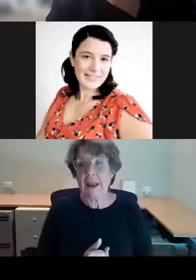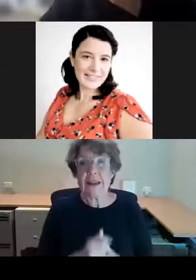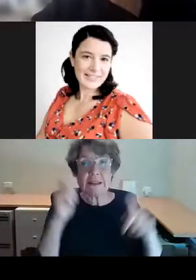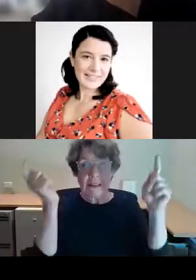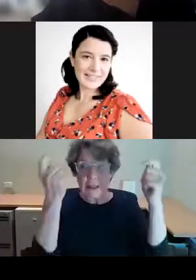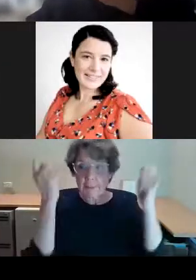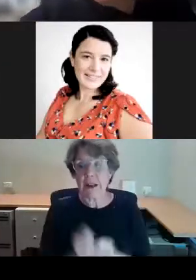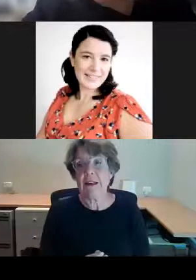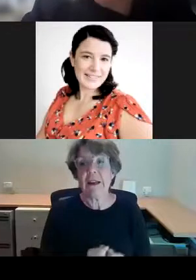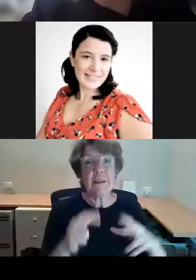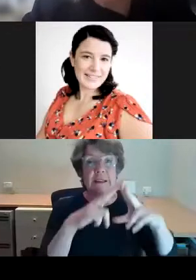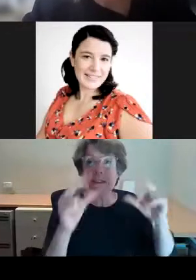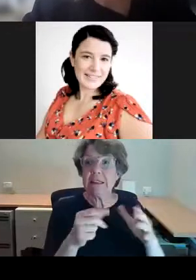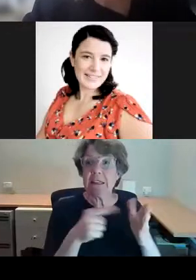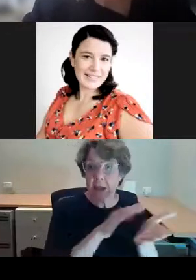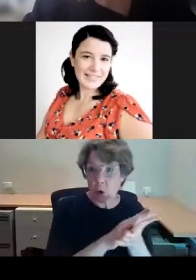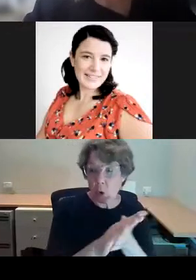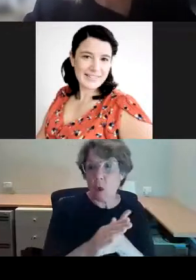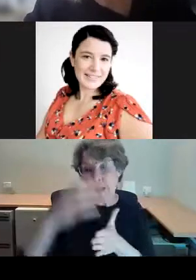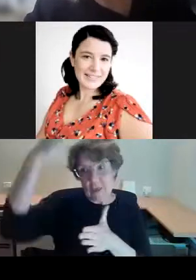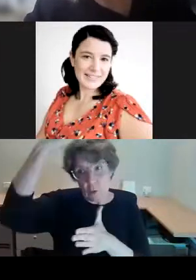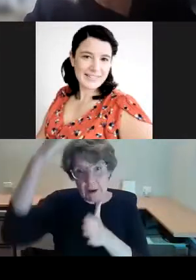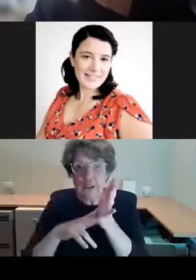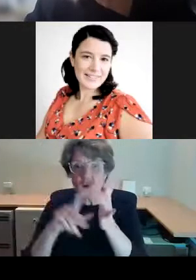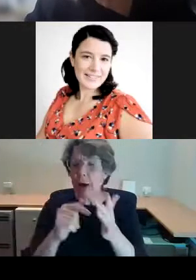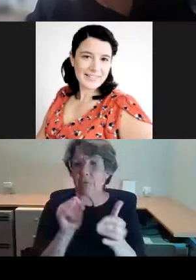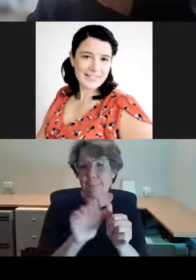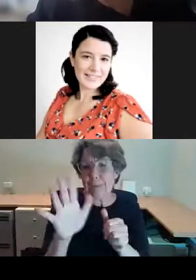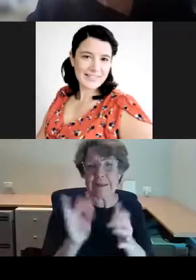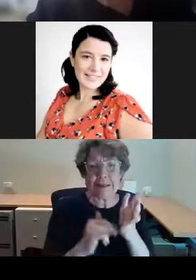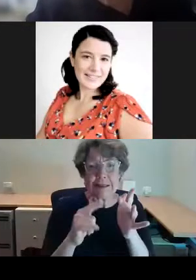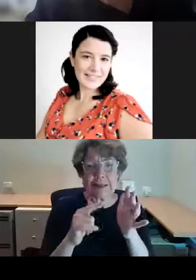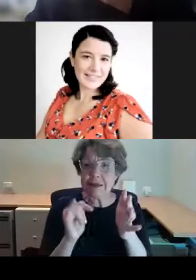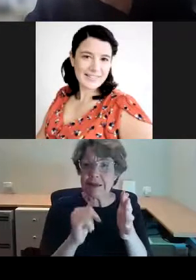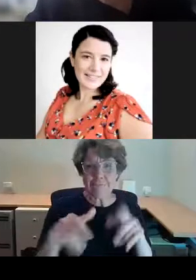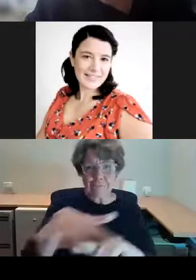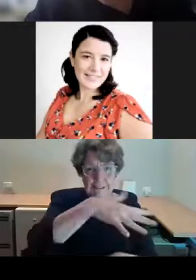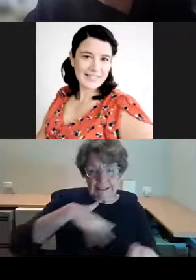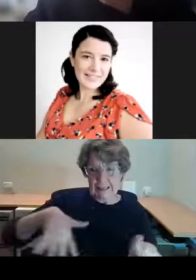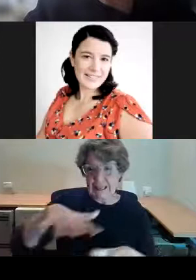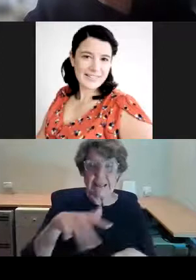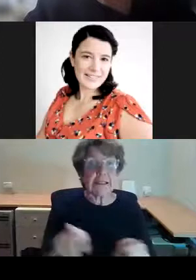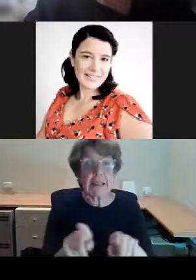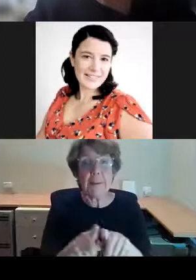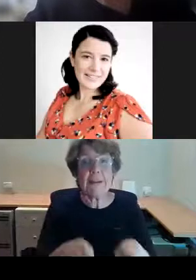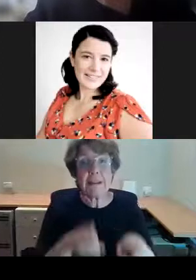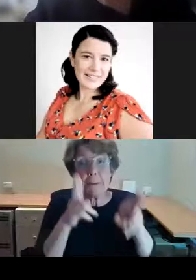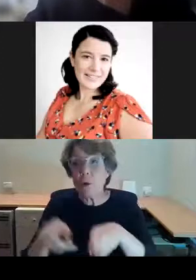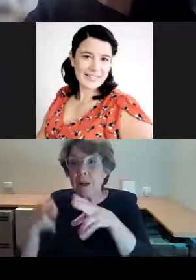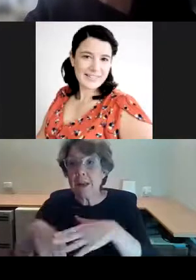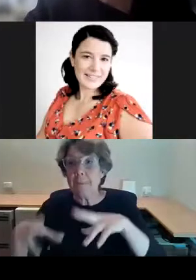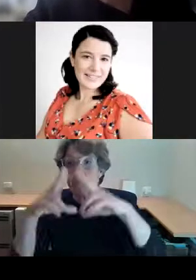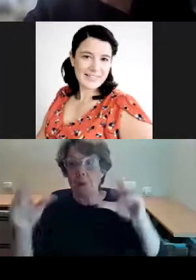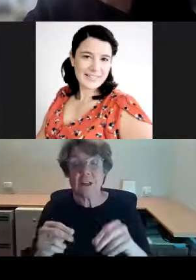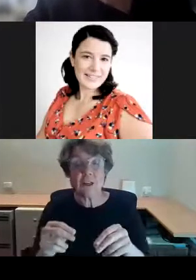Queen Victoria Building have one of the best settings, as do the buildings in Bridge Street. When you look at an image like this one, when the